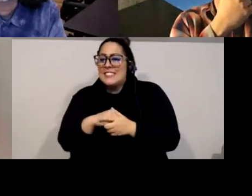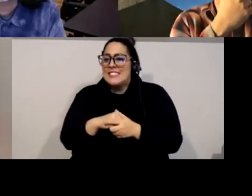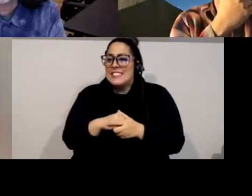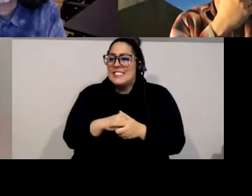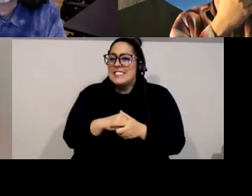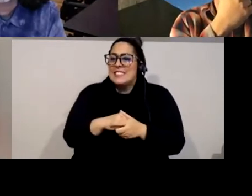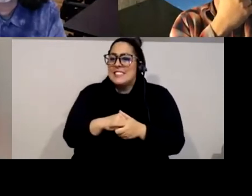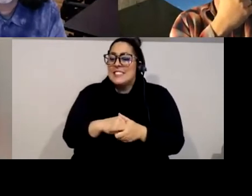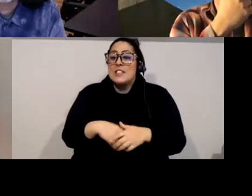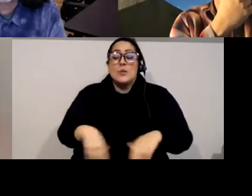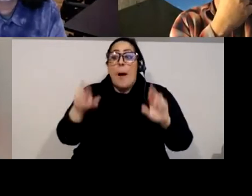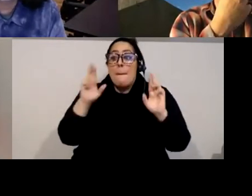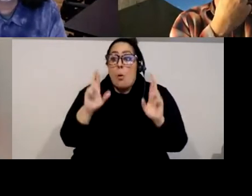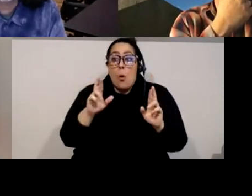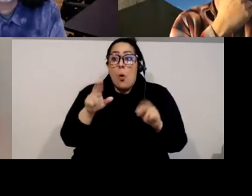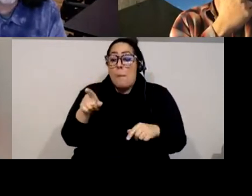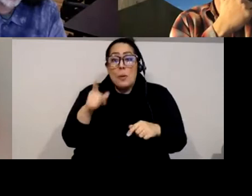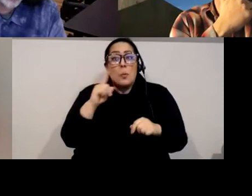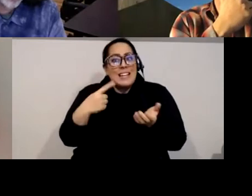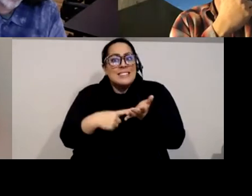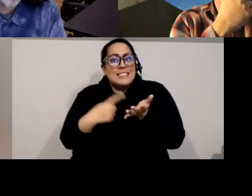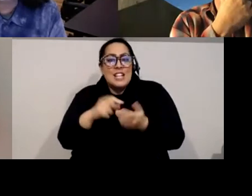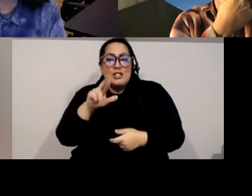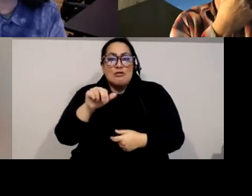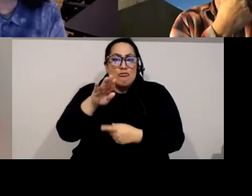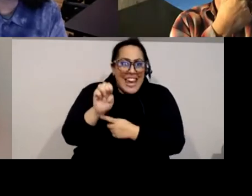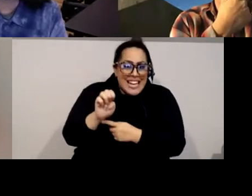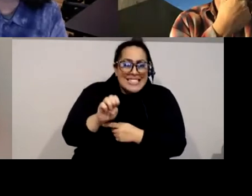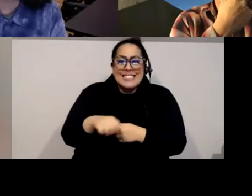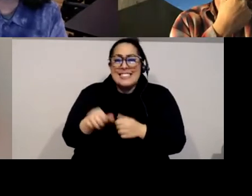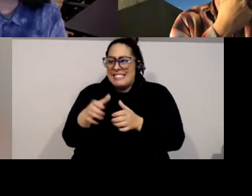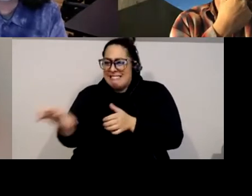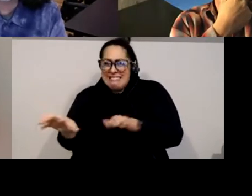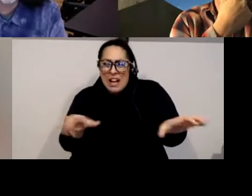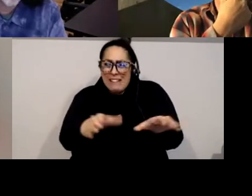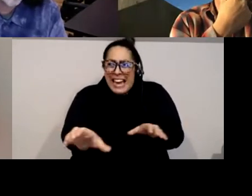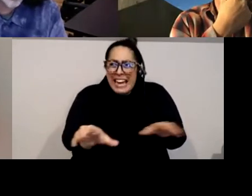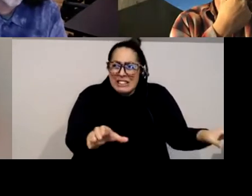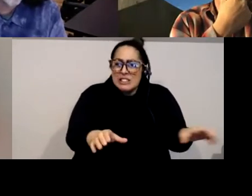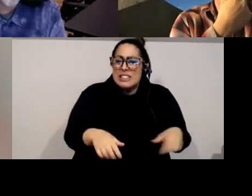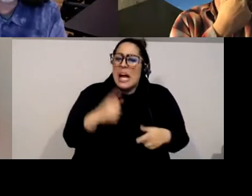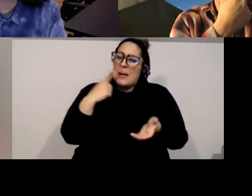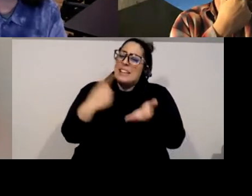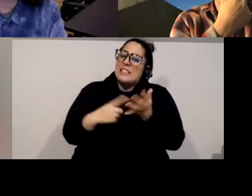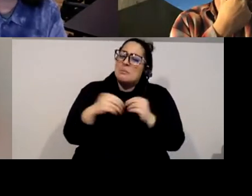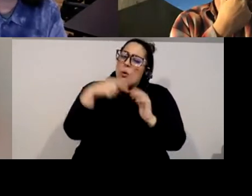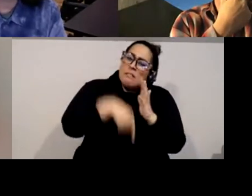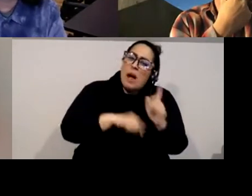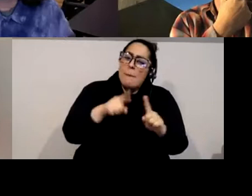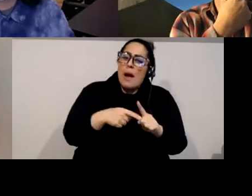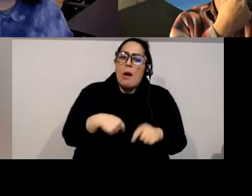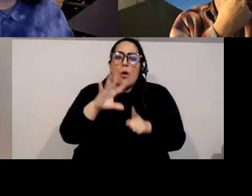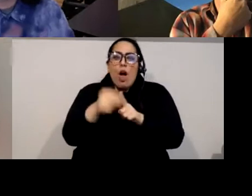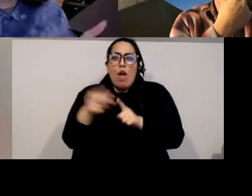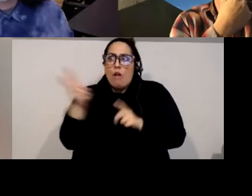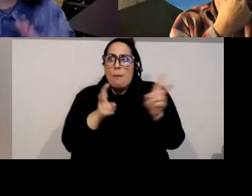and resegregation. And how, you know, I think sometimes conversations about cultural appropriation tend towards the extremes